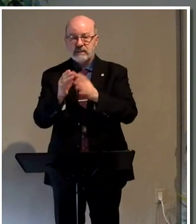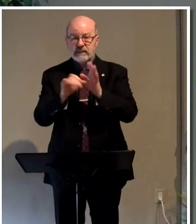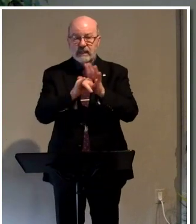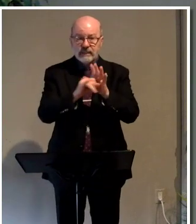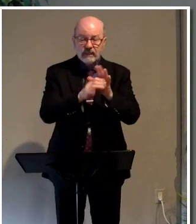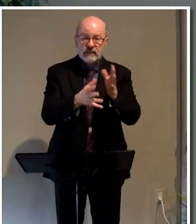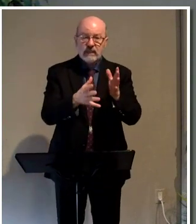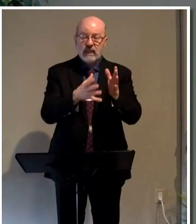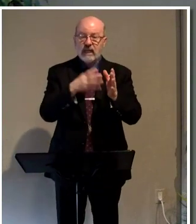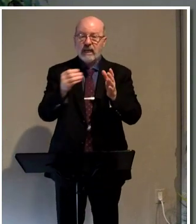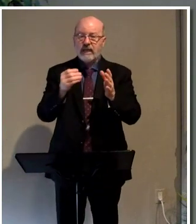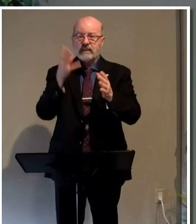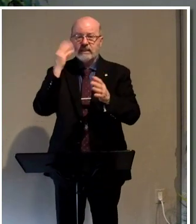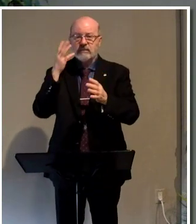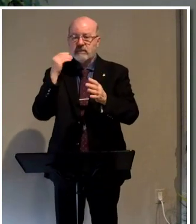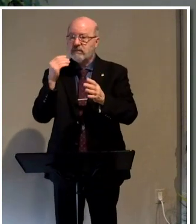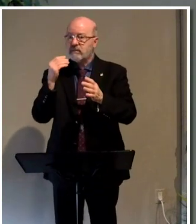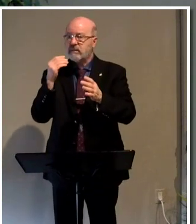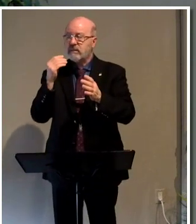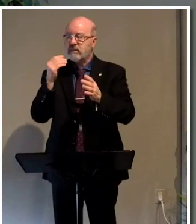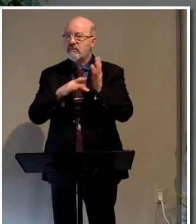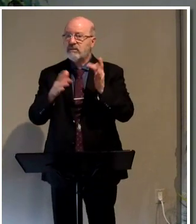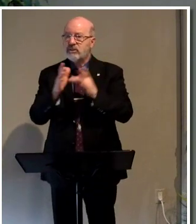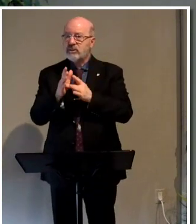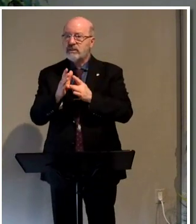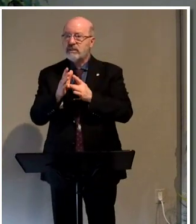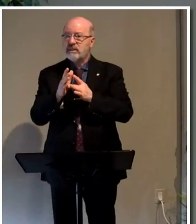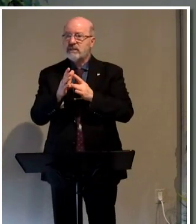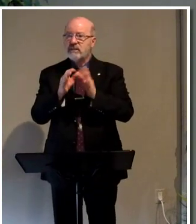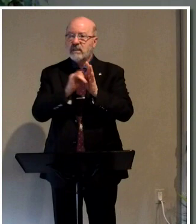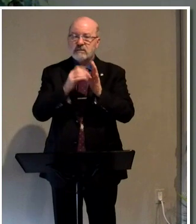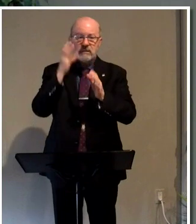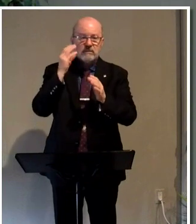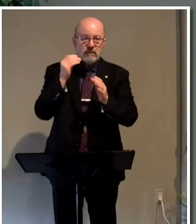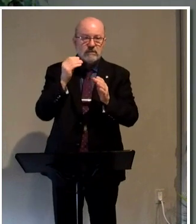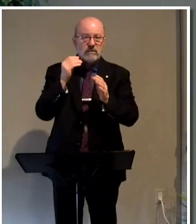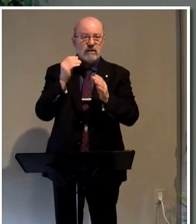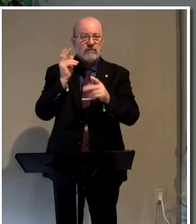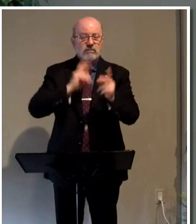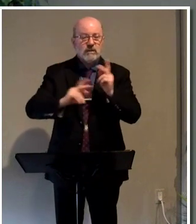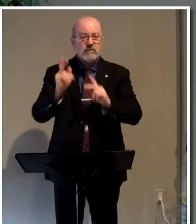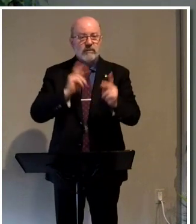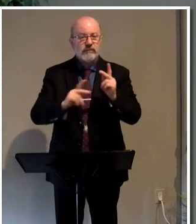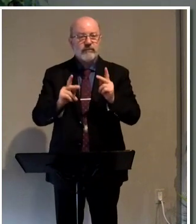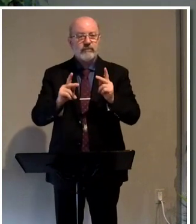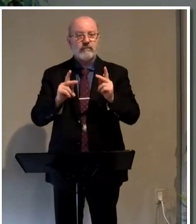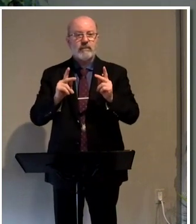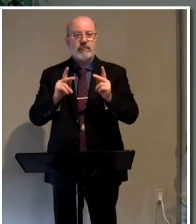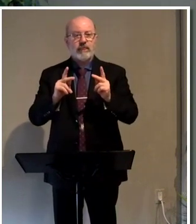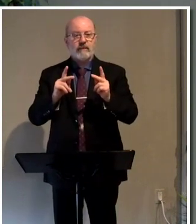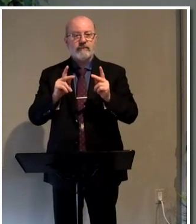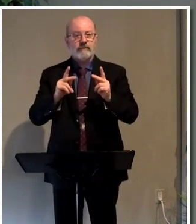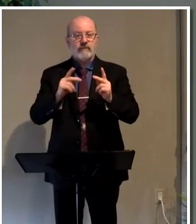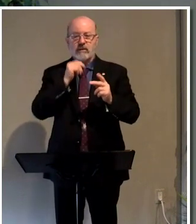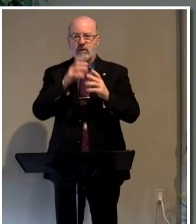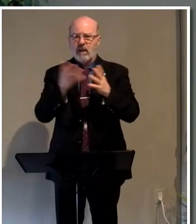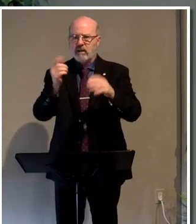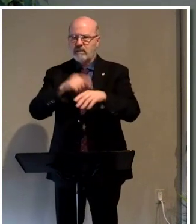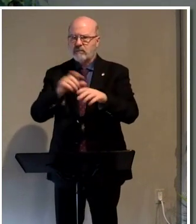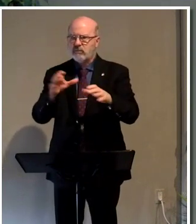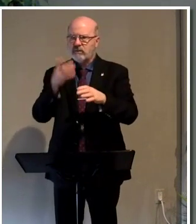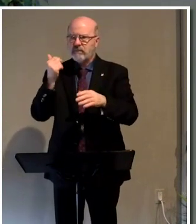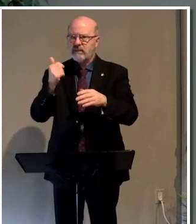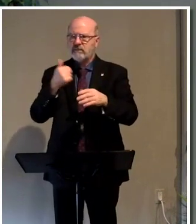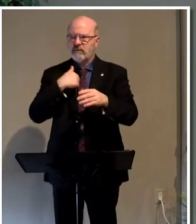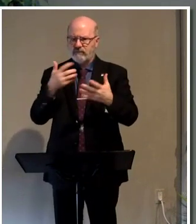and experience of Jesus and the identity and experience of his people. In fact, I'm not going to spend too much time doing it because